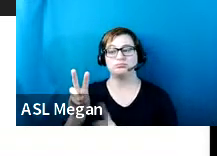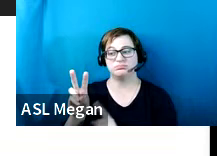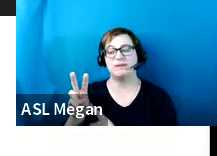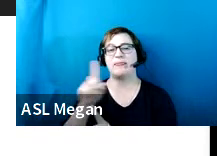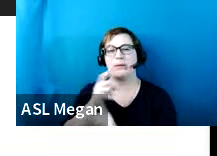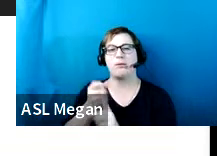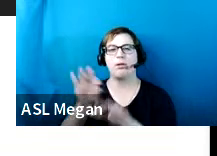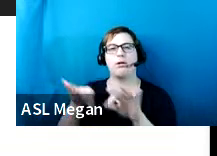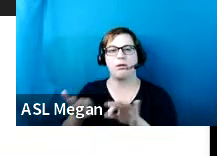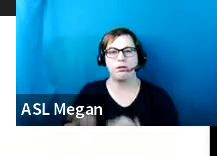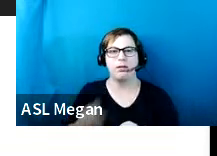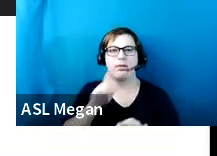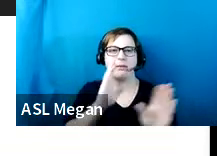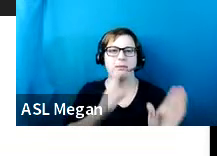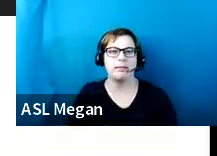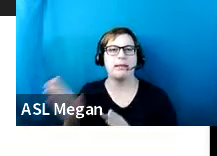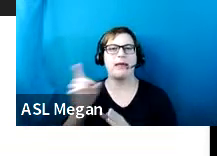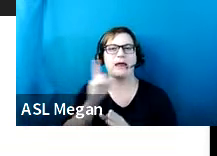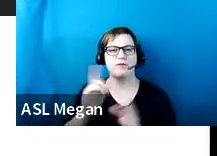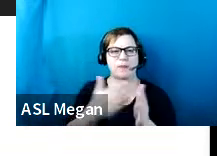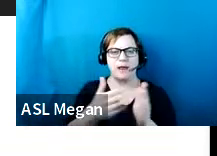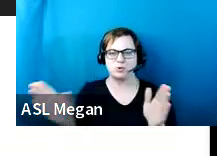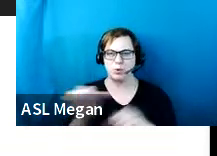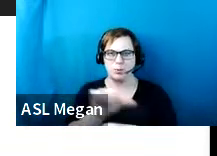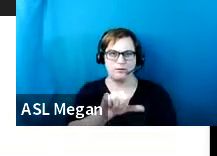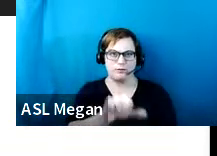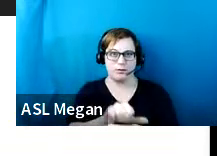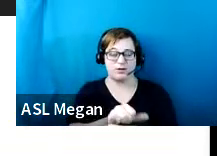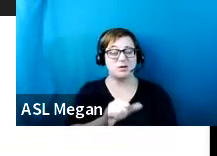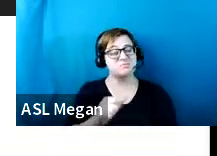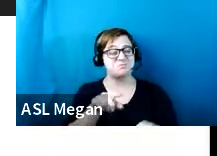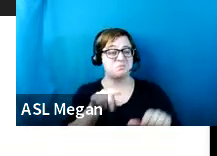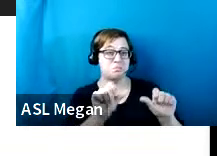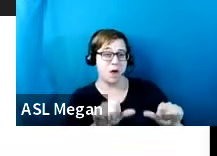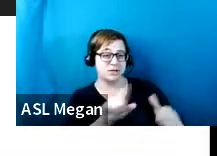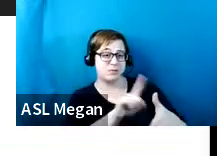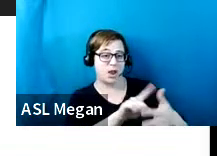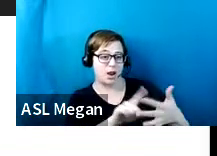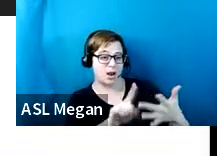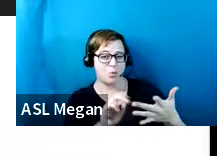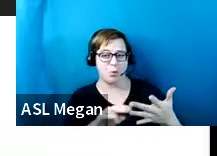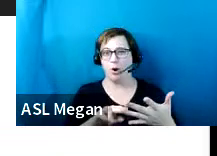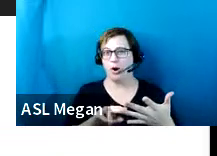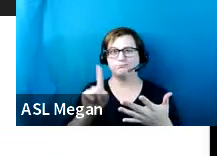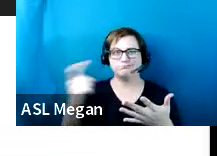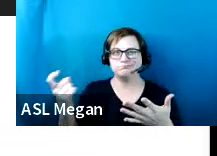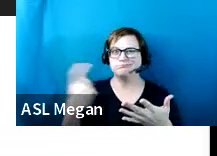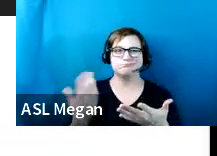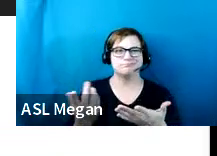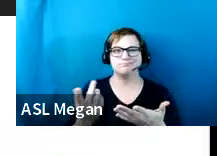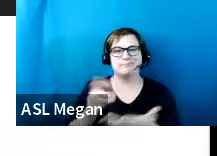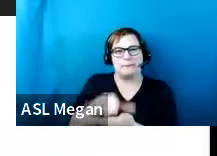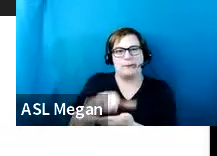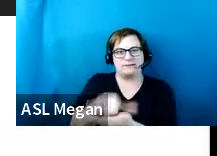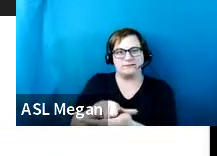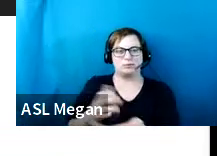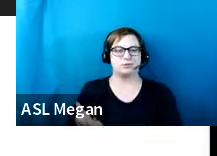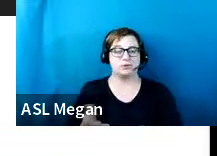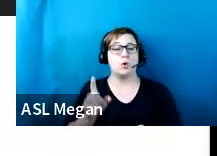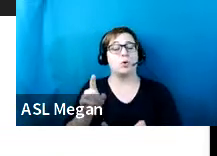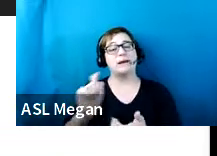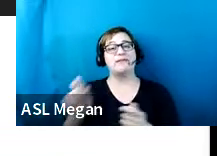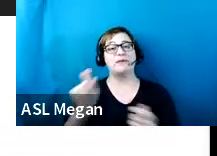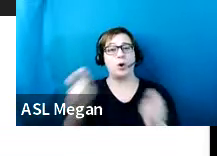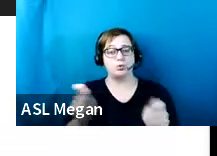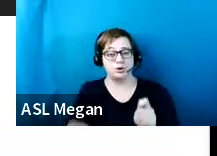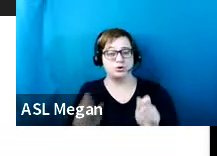the plan scope of work, what may not be feasible, or that an alteration that affects or could affect the